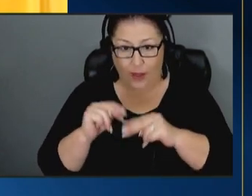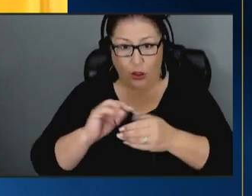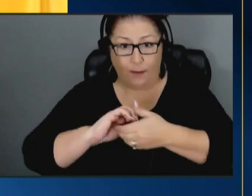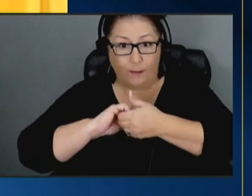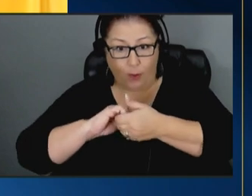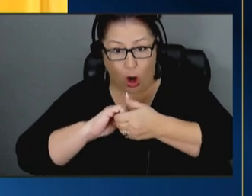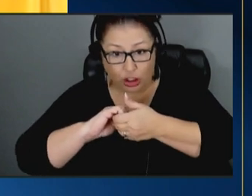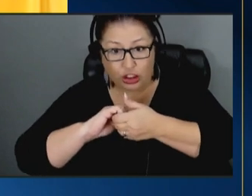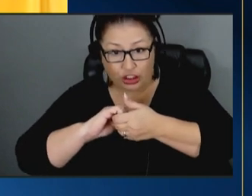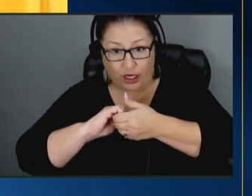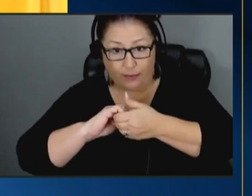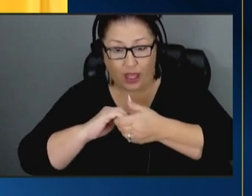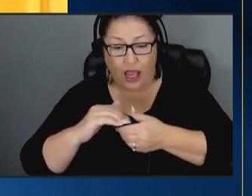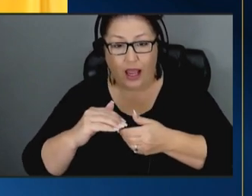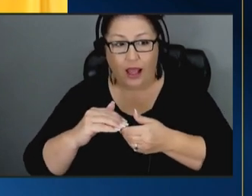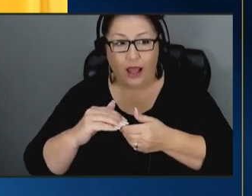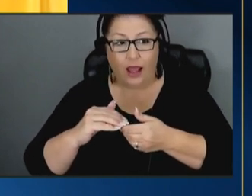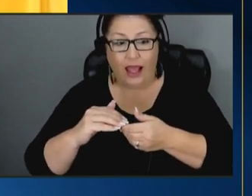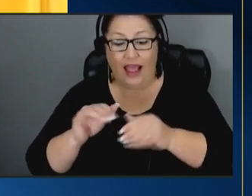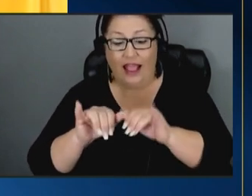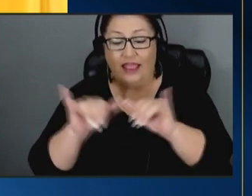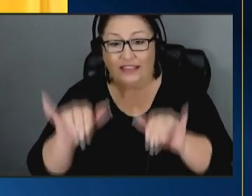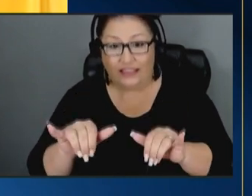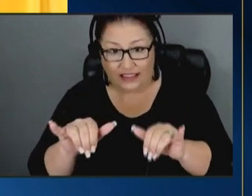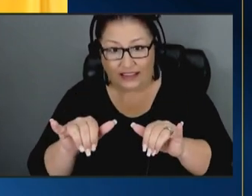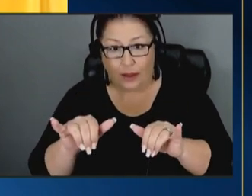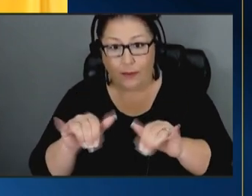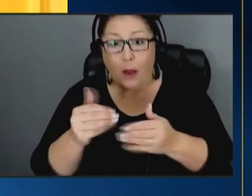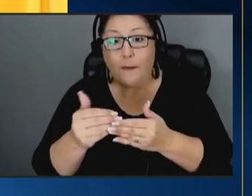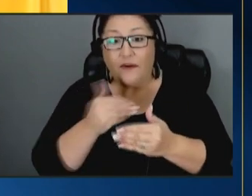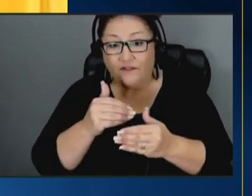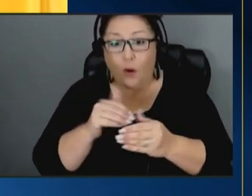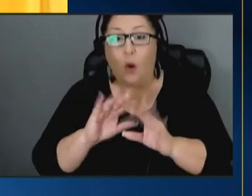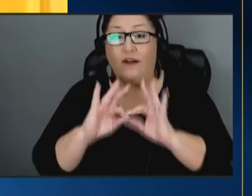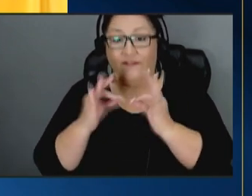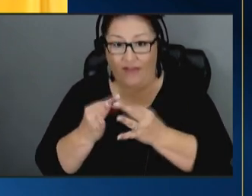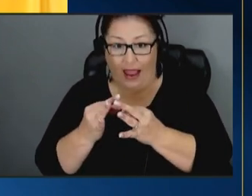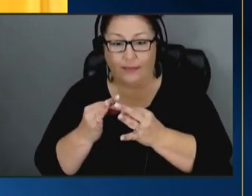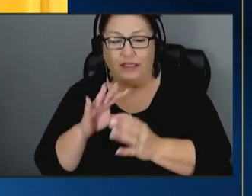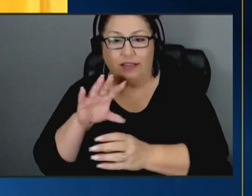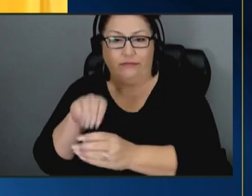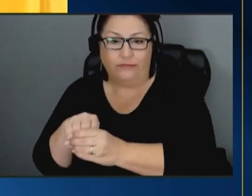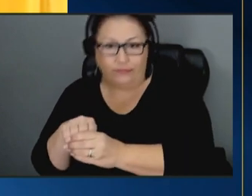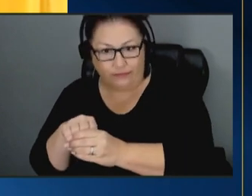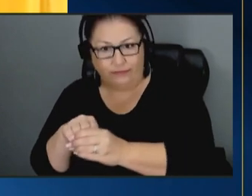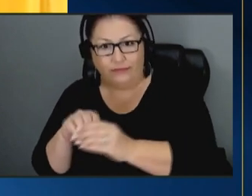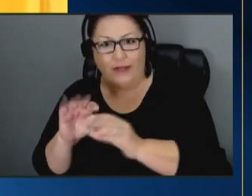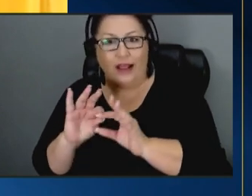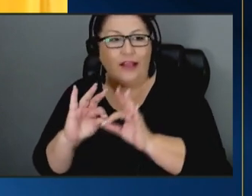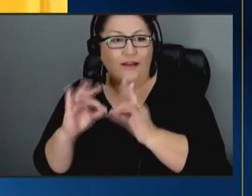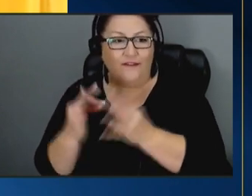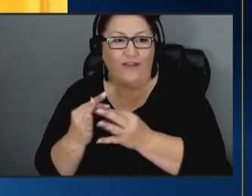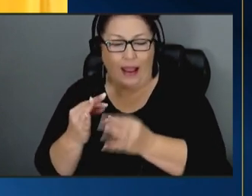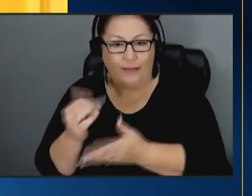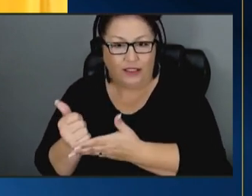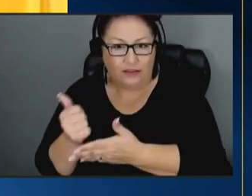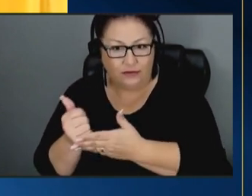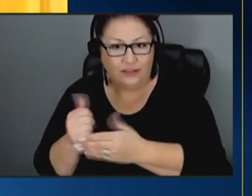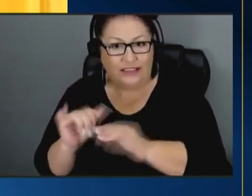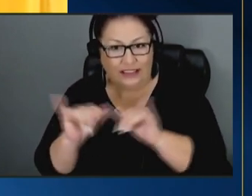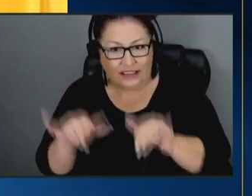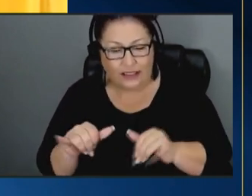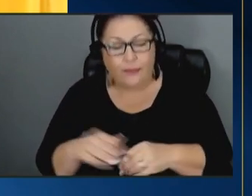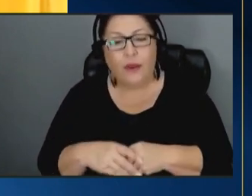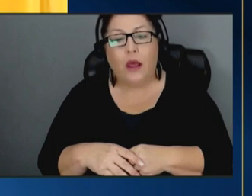of the system before families becoming into contact with the child welfare system and in doing that being able to reach out further